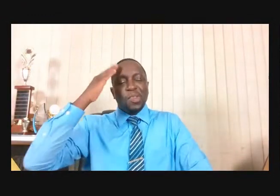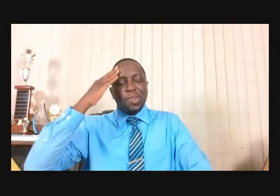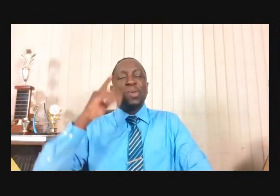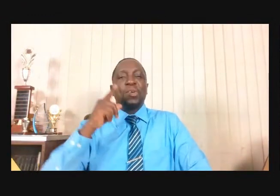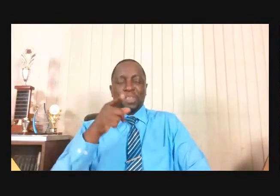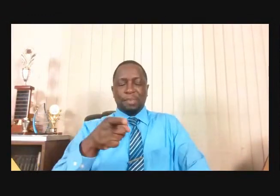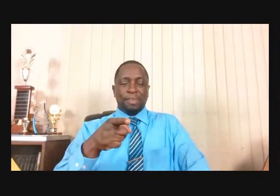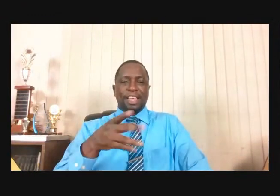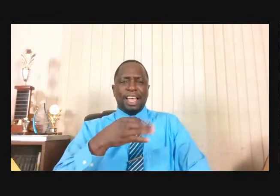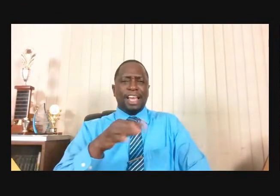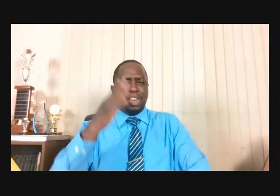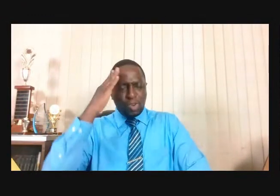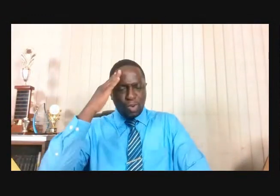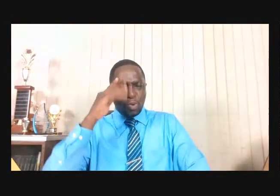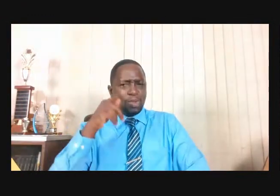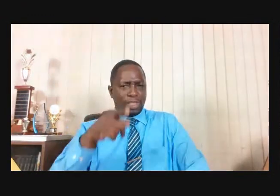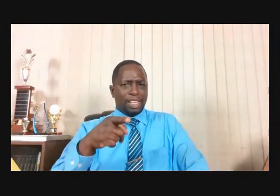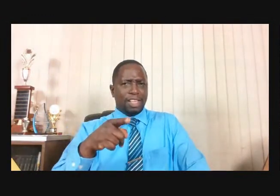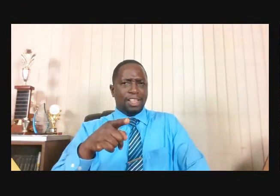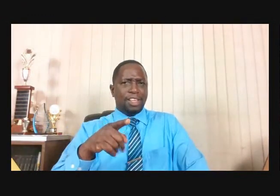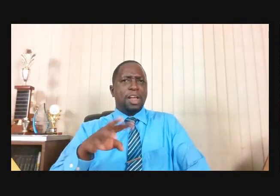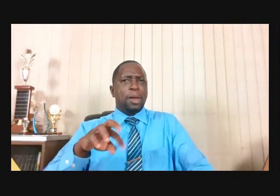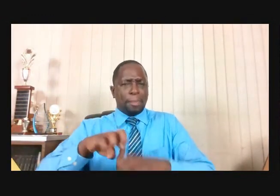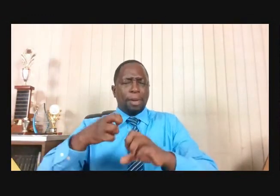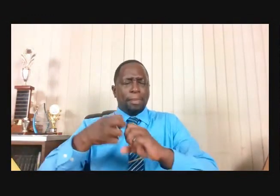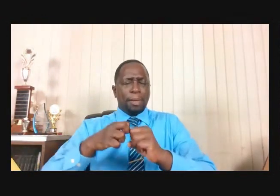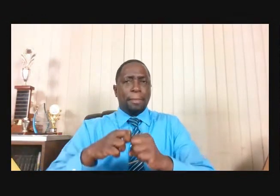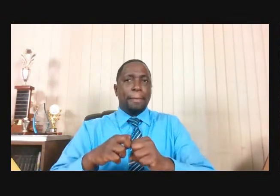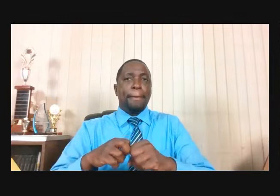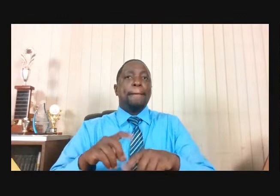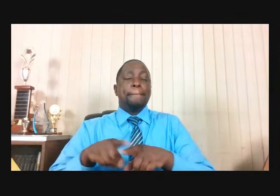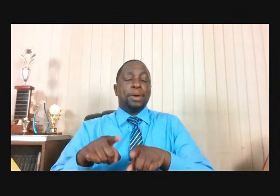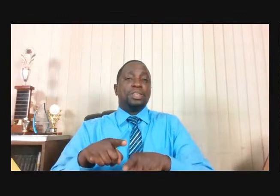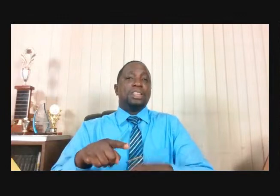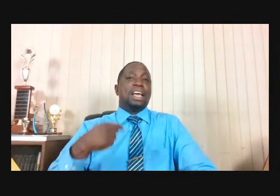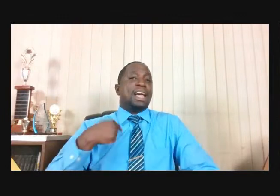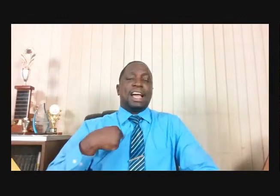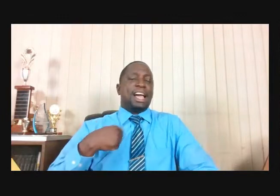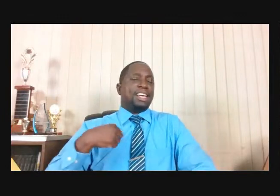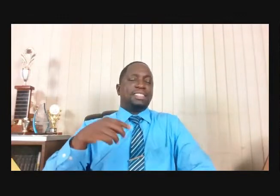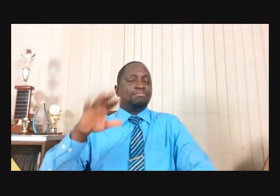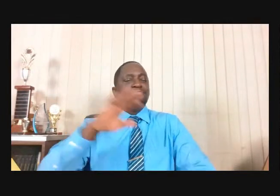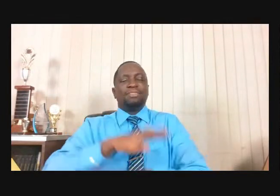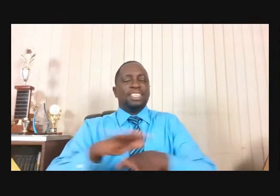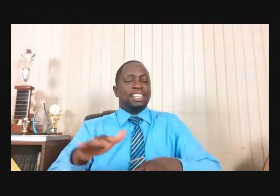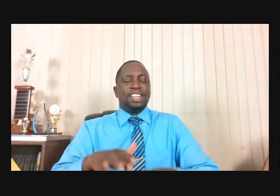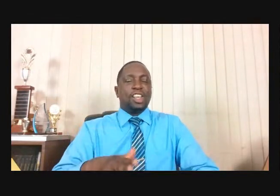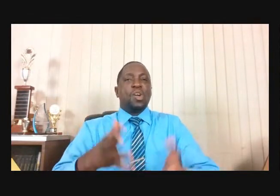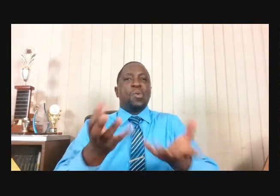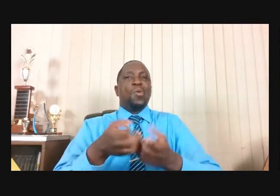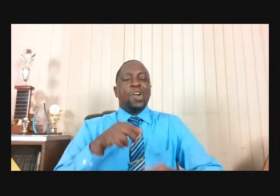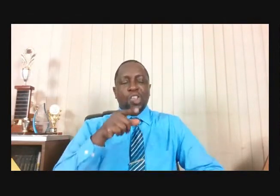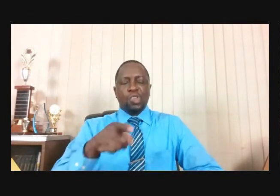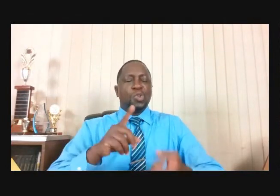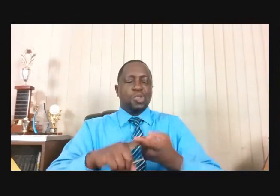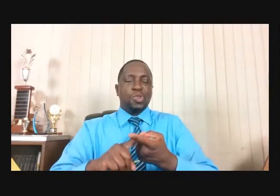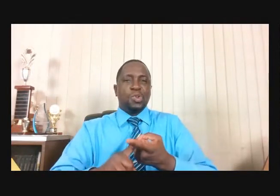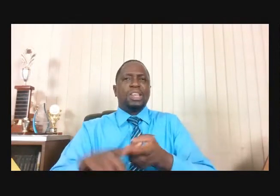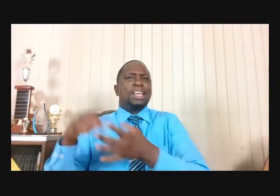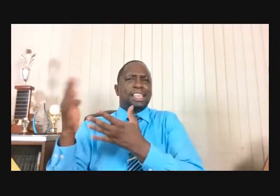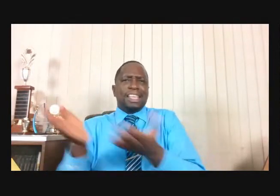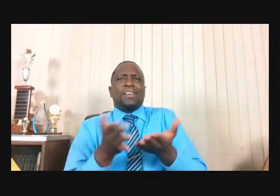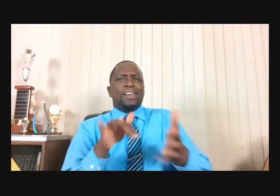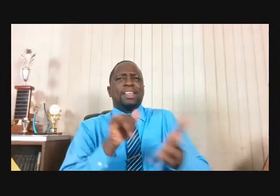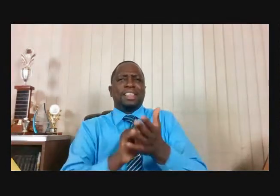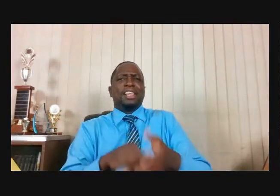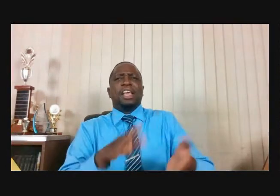their struggles. It's just that I did not place that burden upon you. I am carrying the burden of those